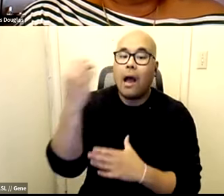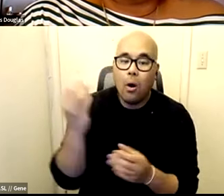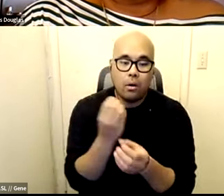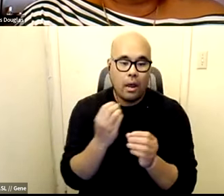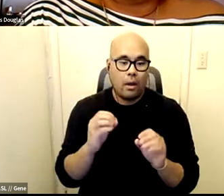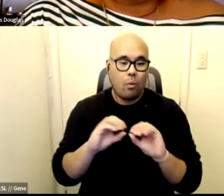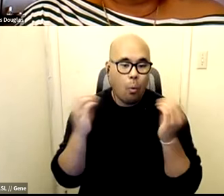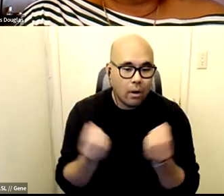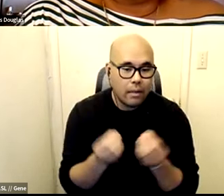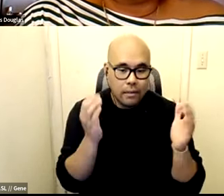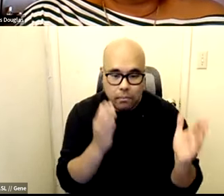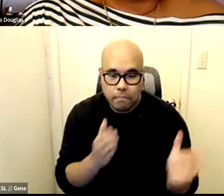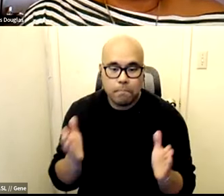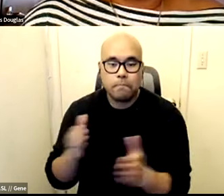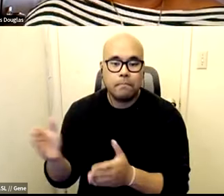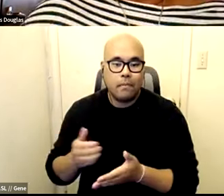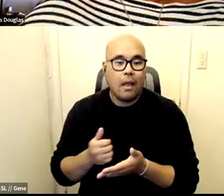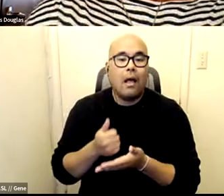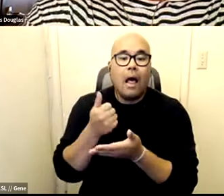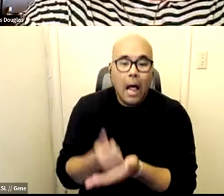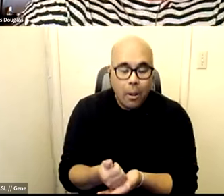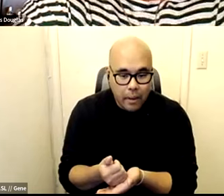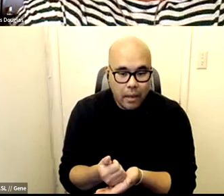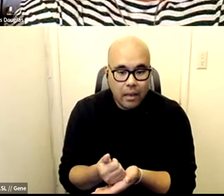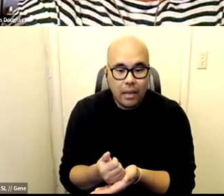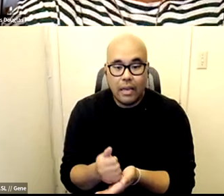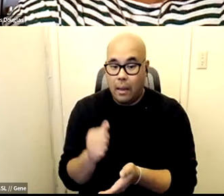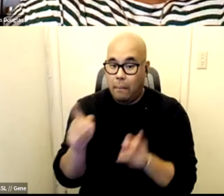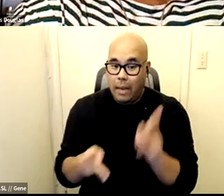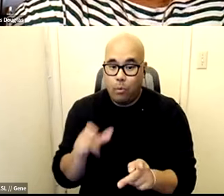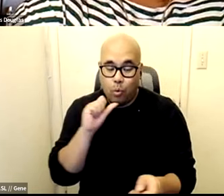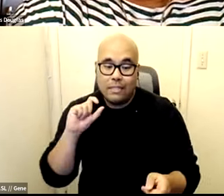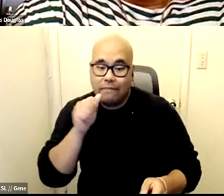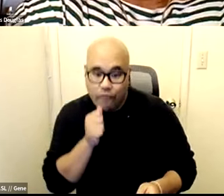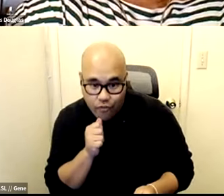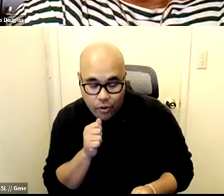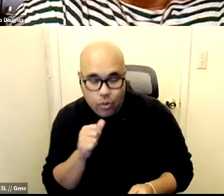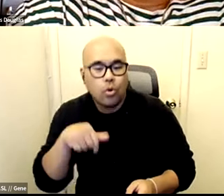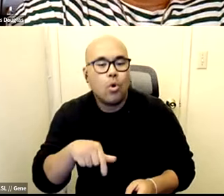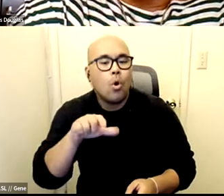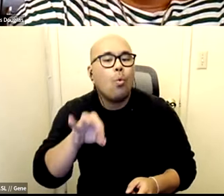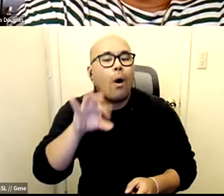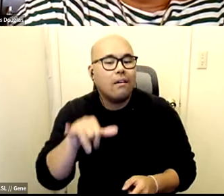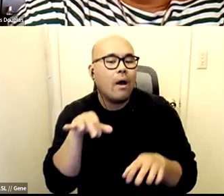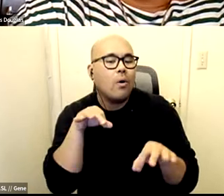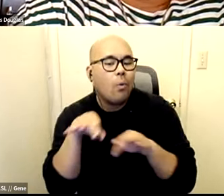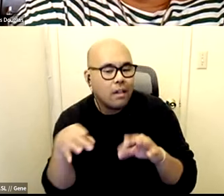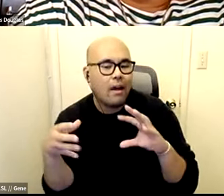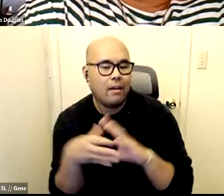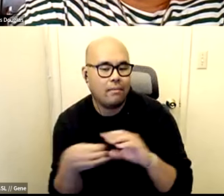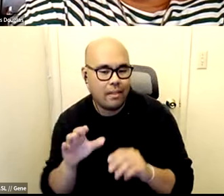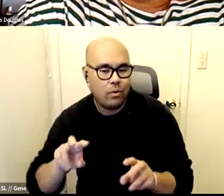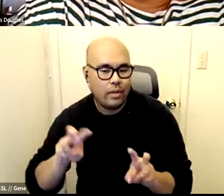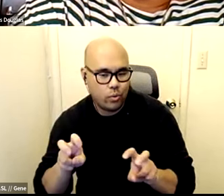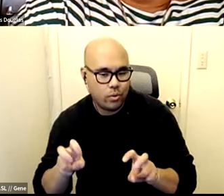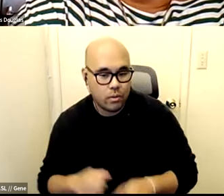directly impacted people to qualify the issue and these are people who we are organizing